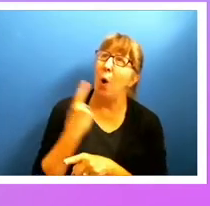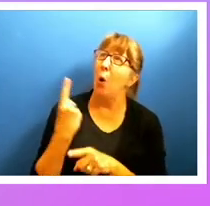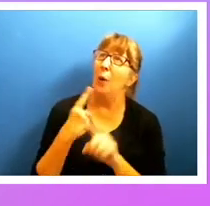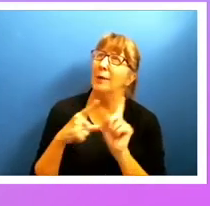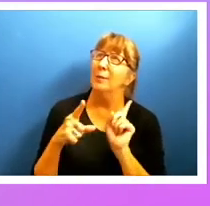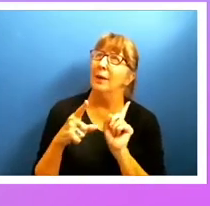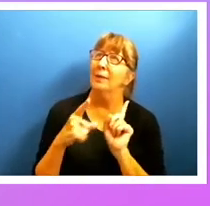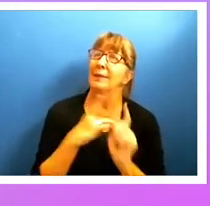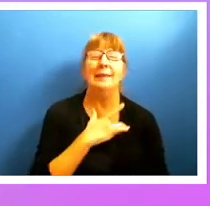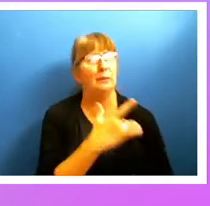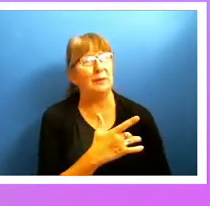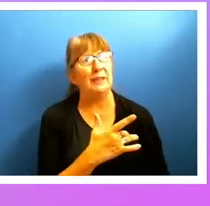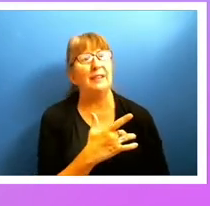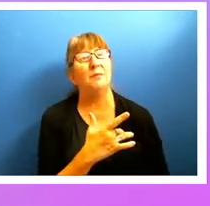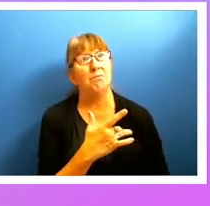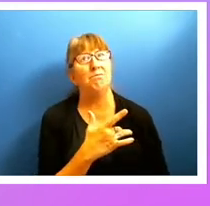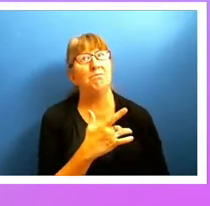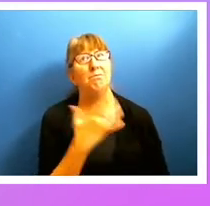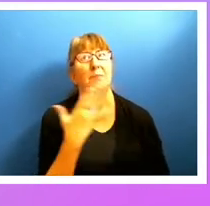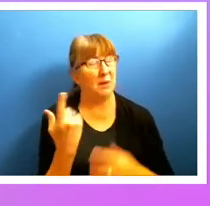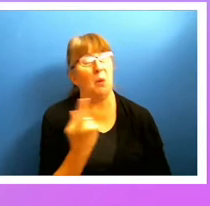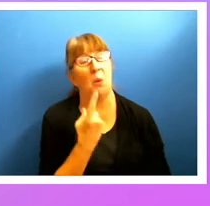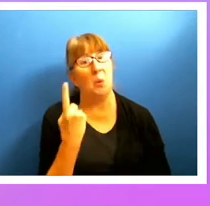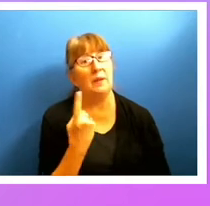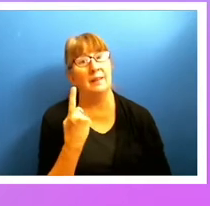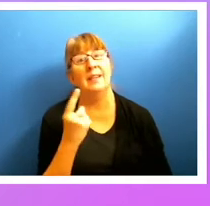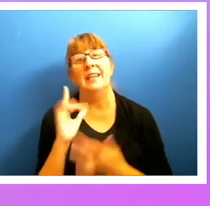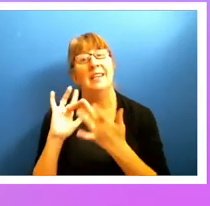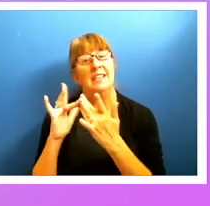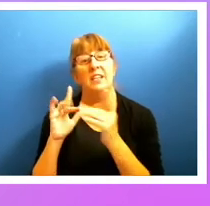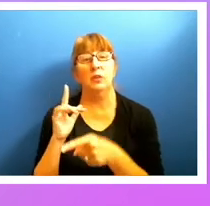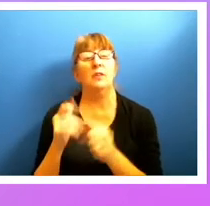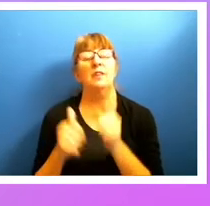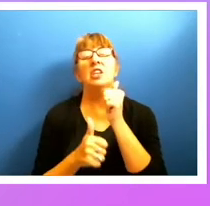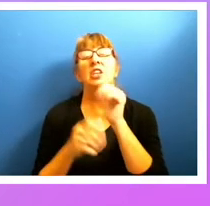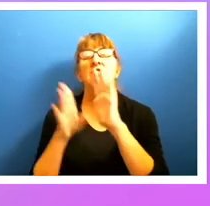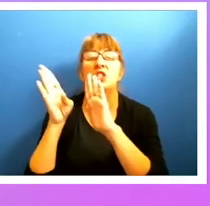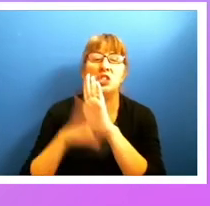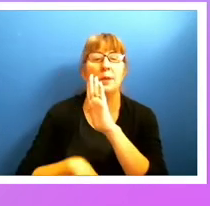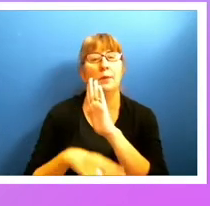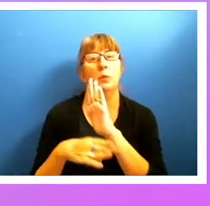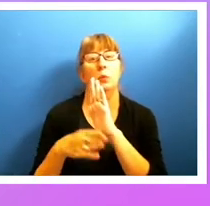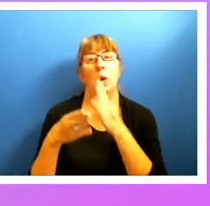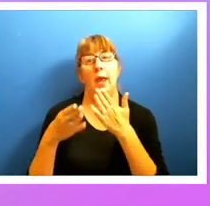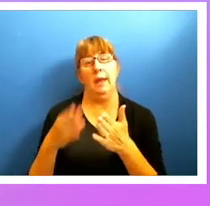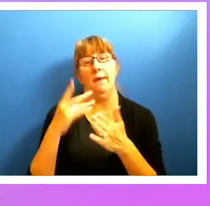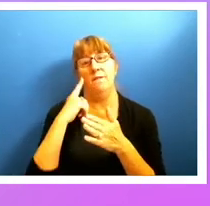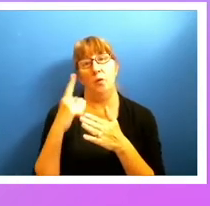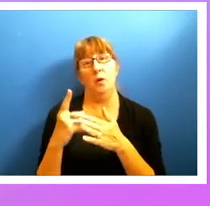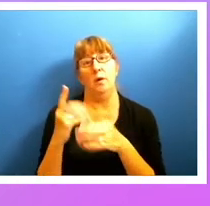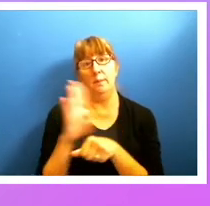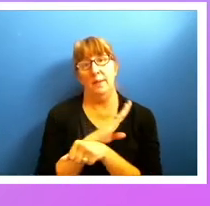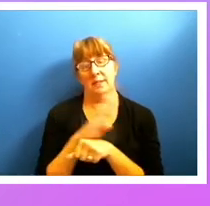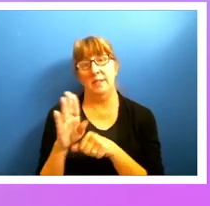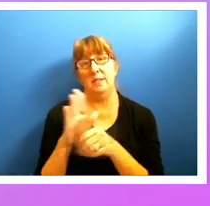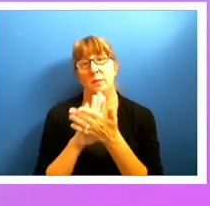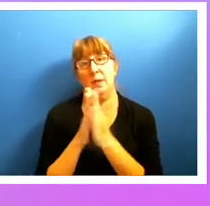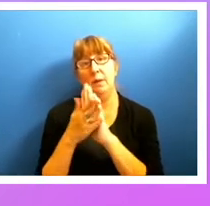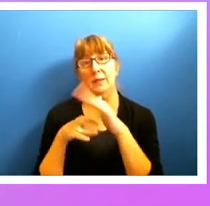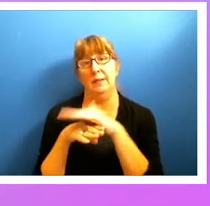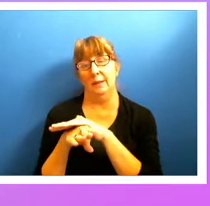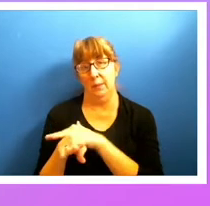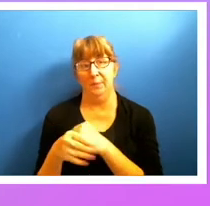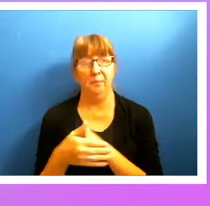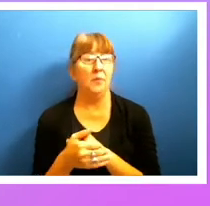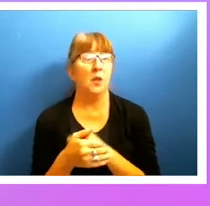can't imagine – the digital channel is going to be the cheapest way for your company to do business. So I've done a little study here, and